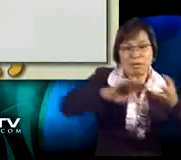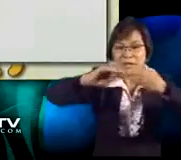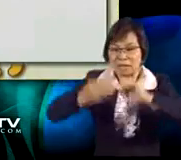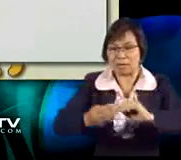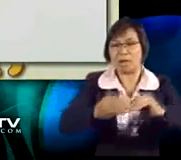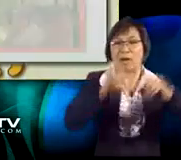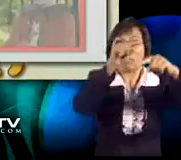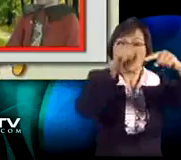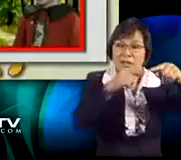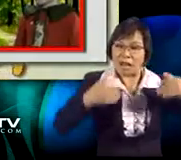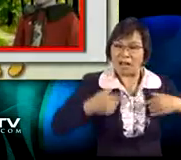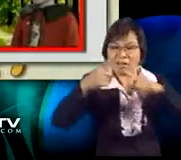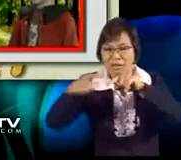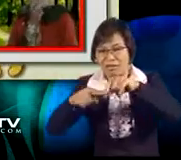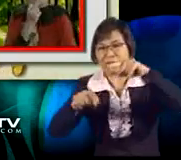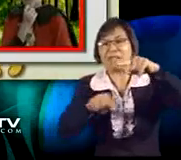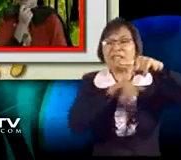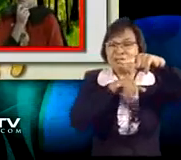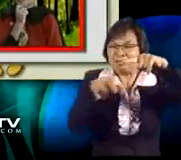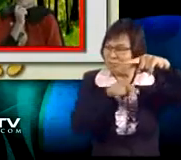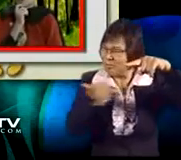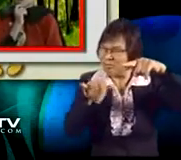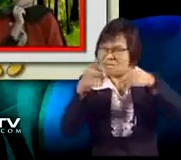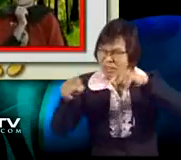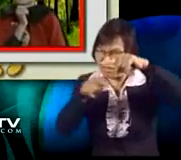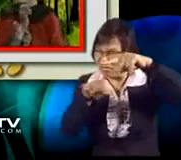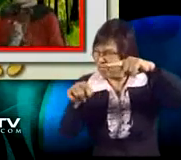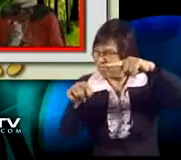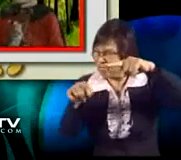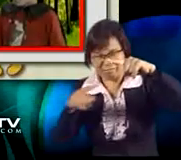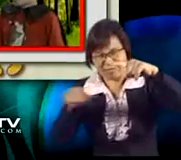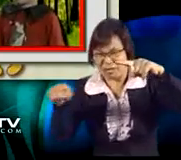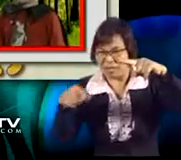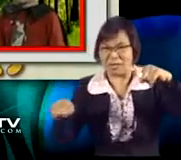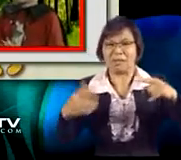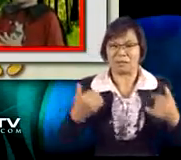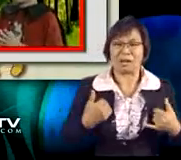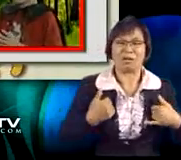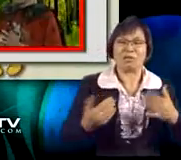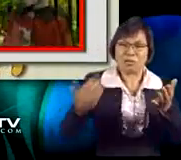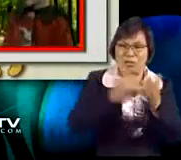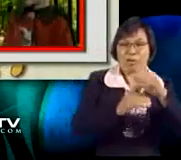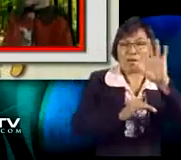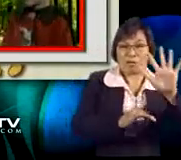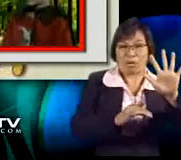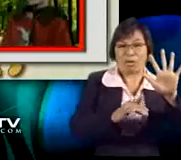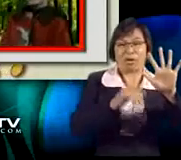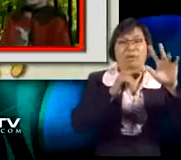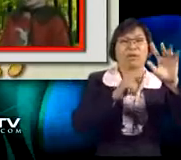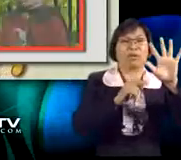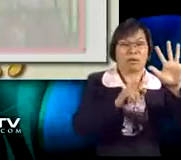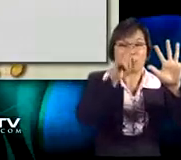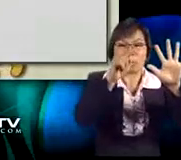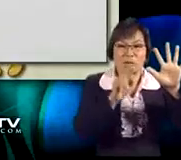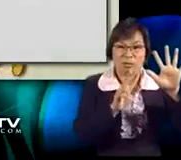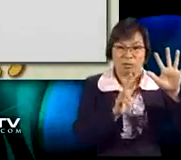Nick learned to add two mixed numbers where the fractions have different denominators. Let's do a revision of this.